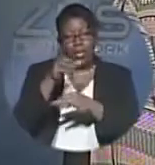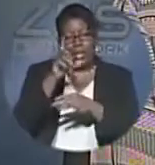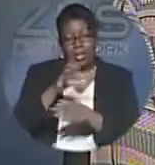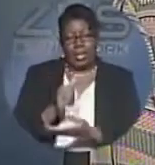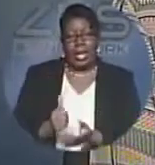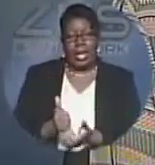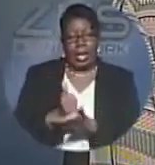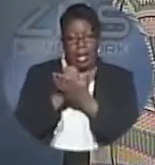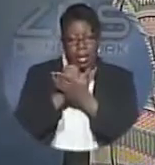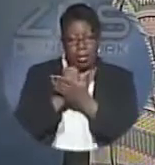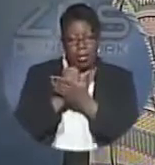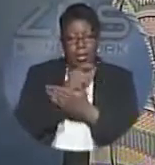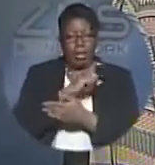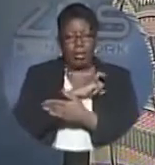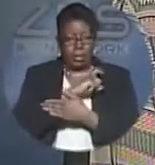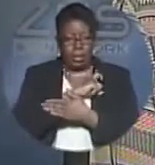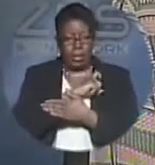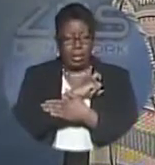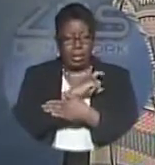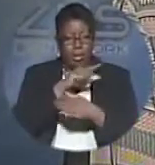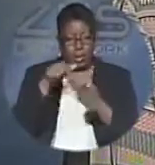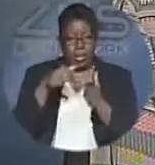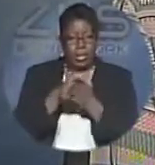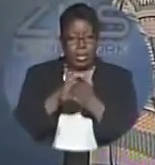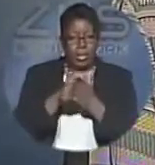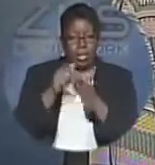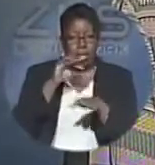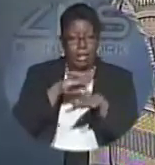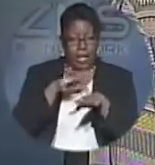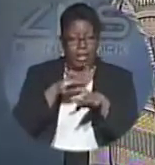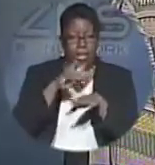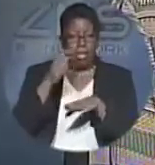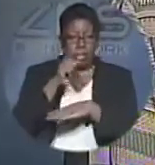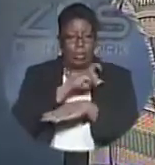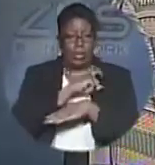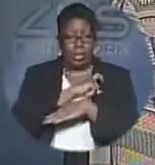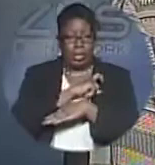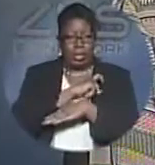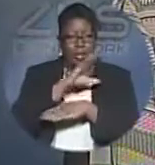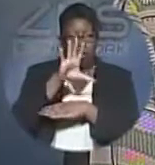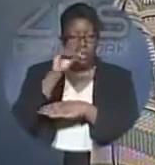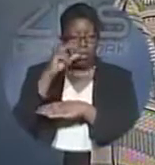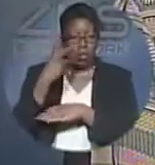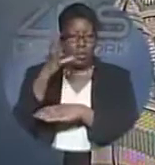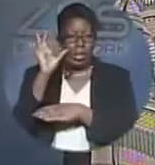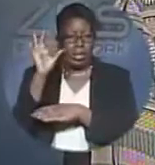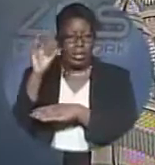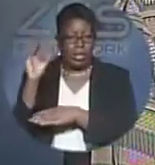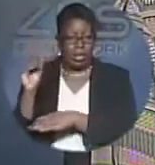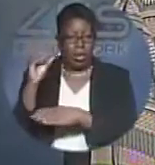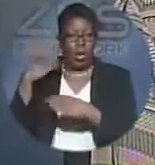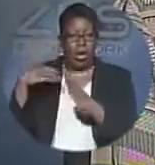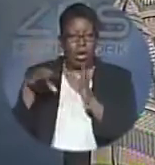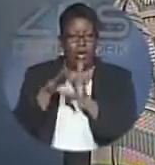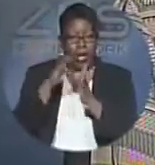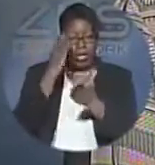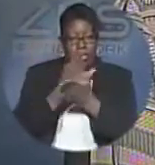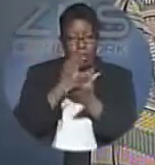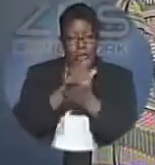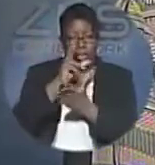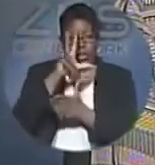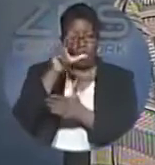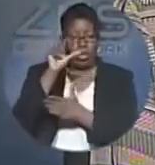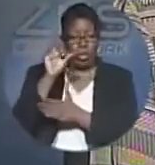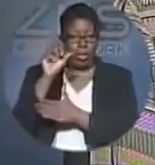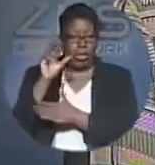contact the Central Detective Unit at 502-9991 or 502-9910, Crime Stoppers at 328-TIPS